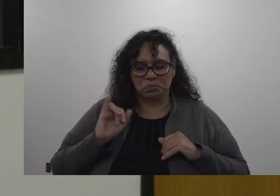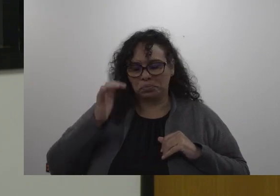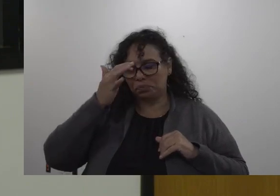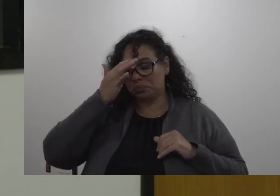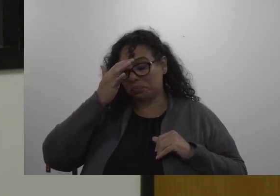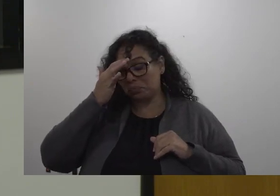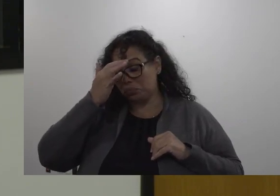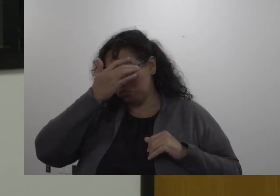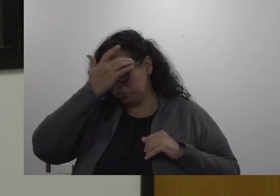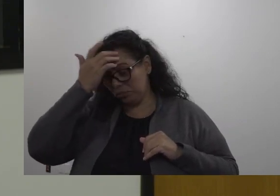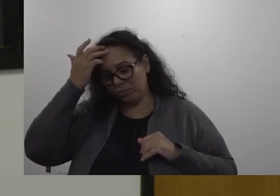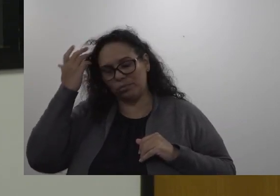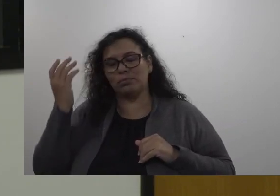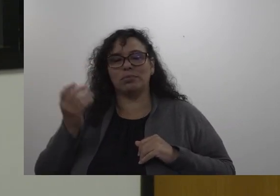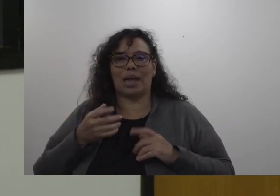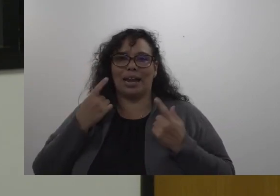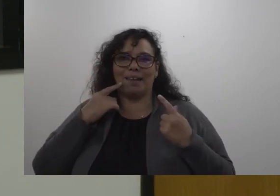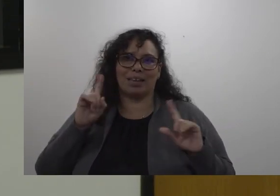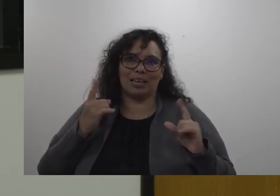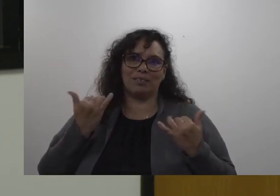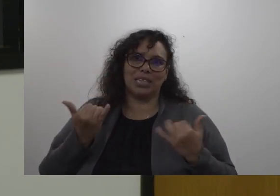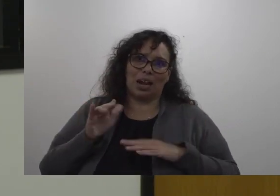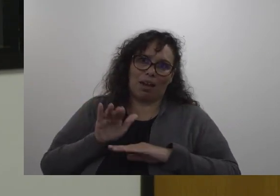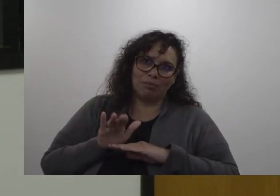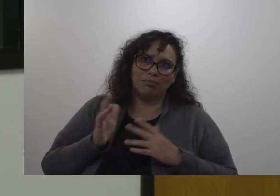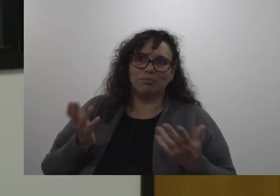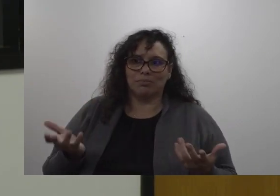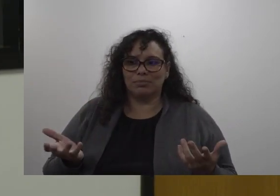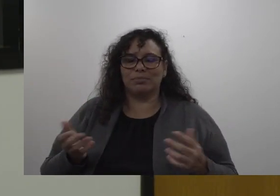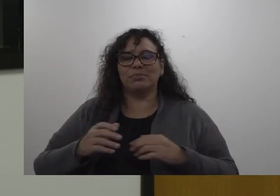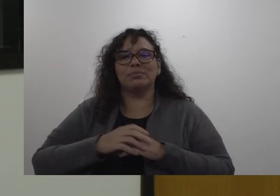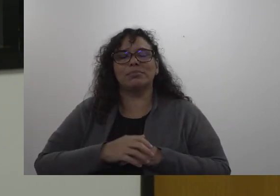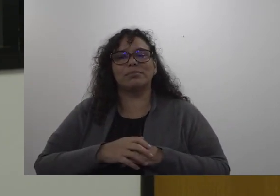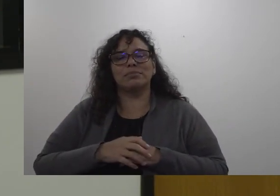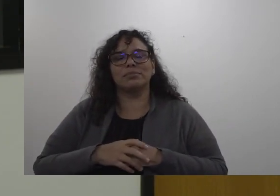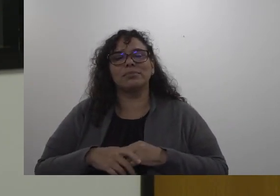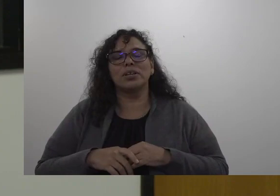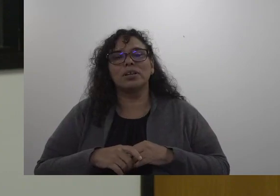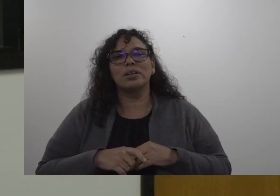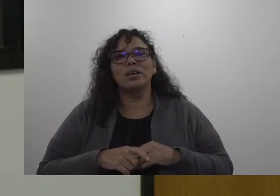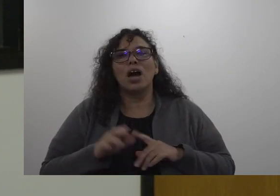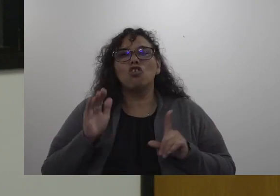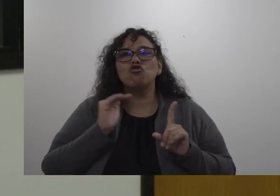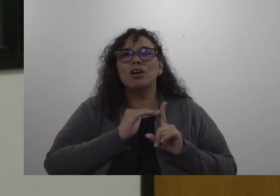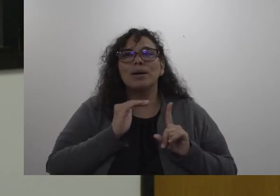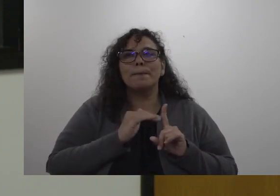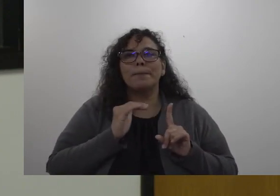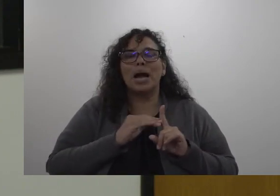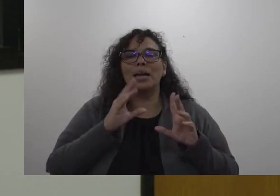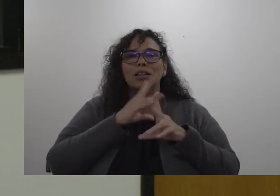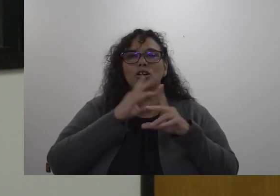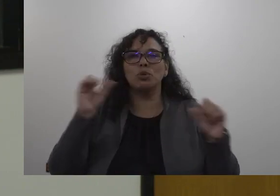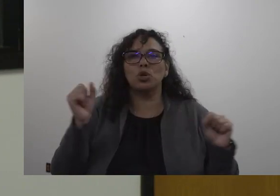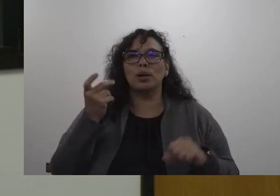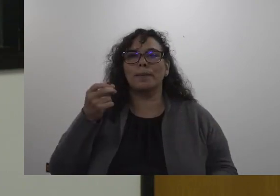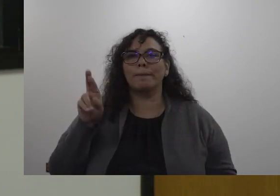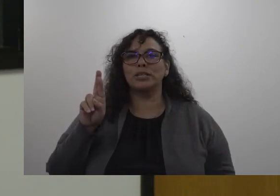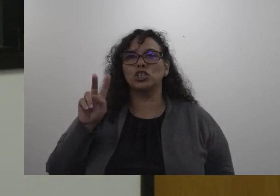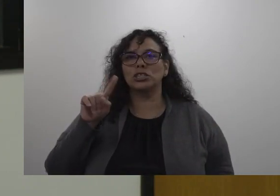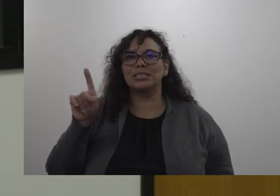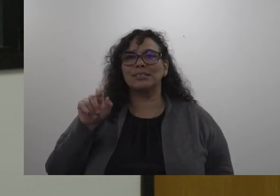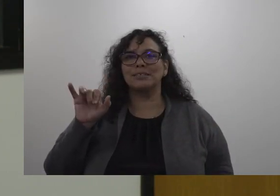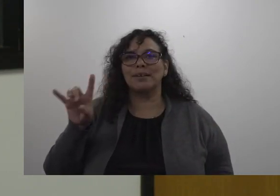effective tonight that we're making the announcement tonight about so I'd like to just remind the community what Mr. Zaid and Dr. Brown